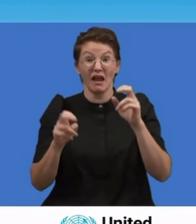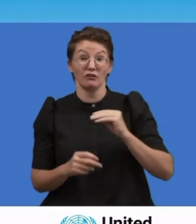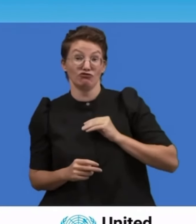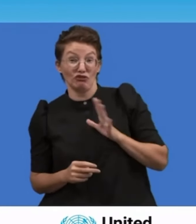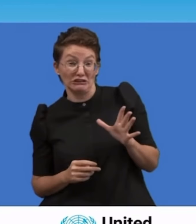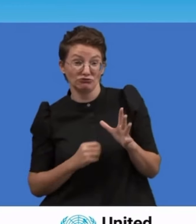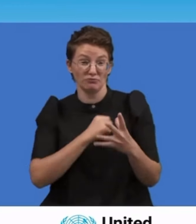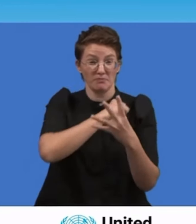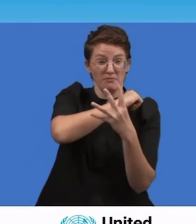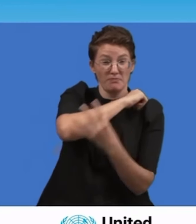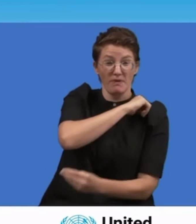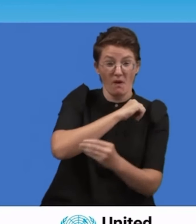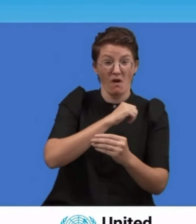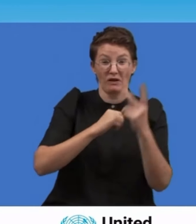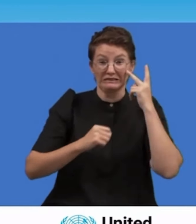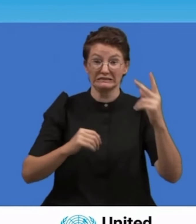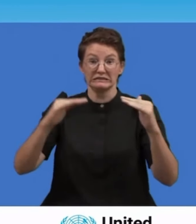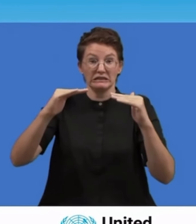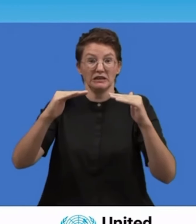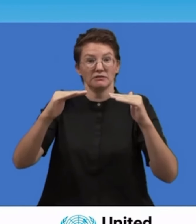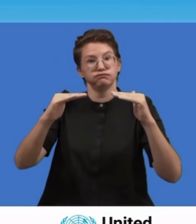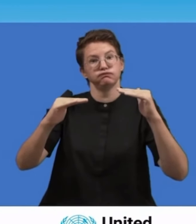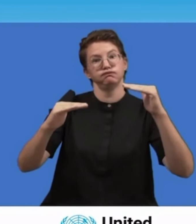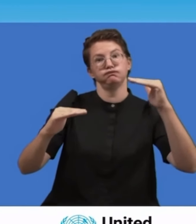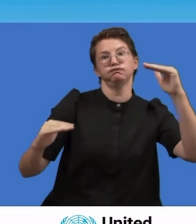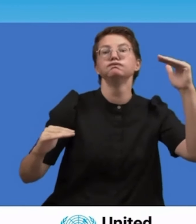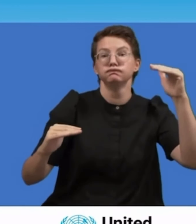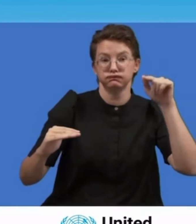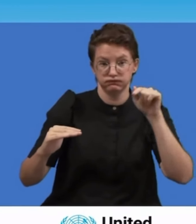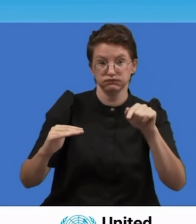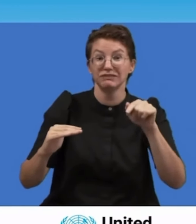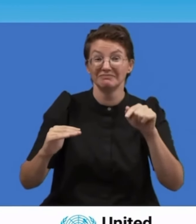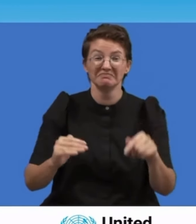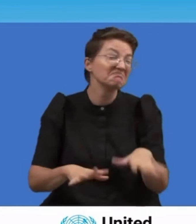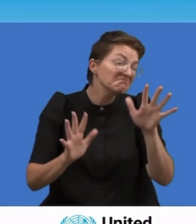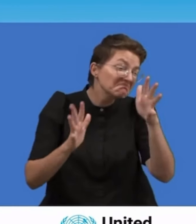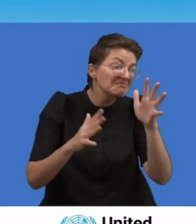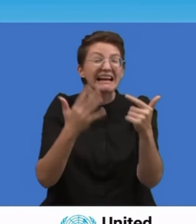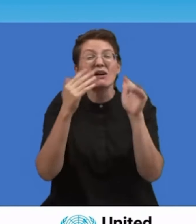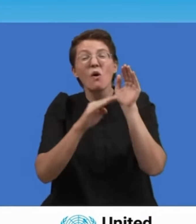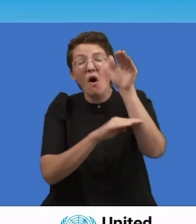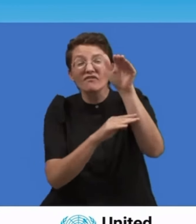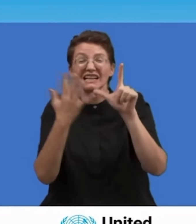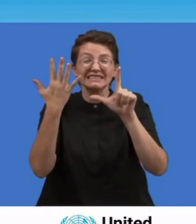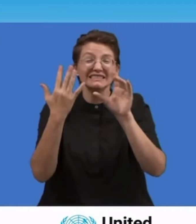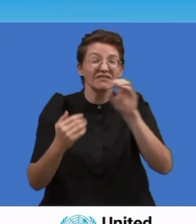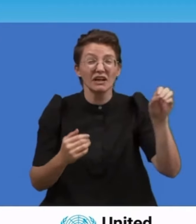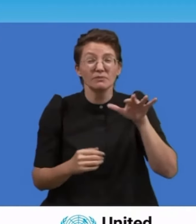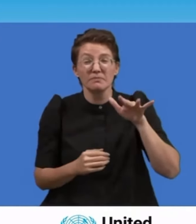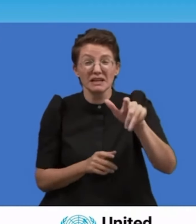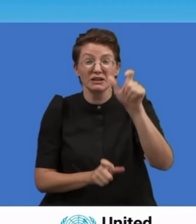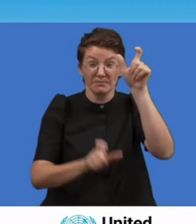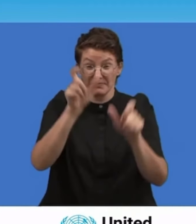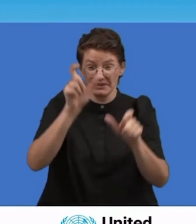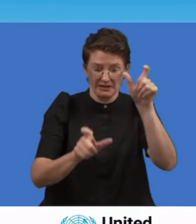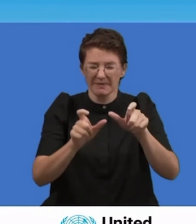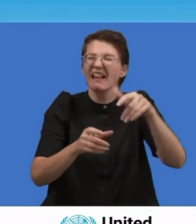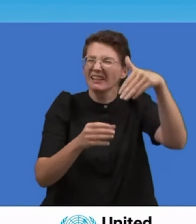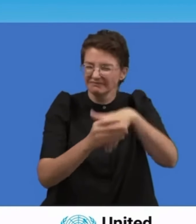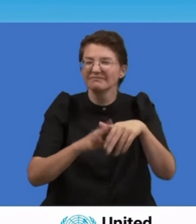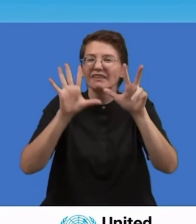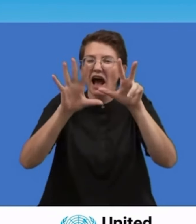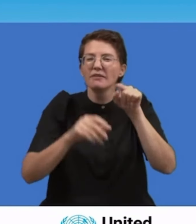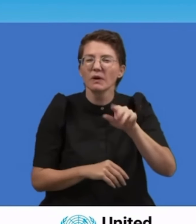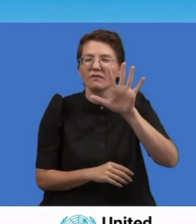and it is immoral. We must build a new global economic order, one that promotes inclusivity and